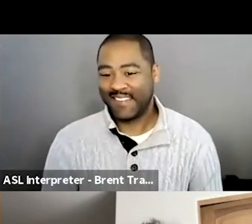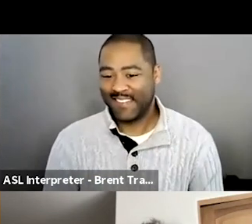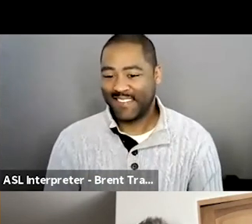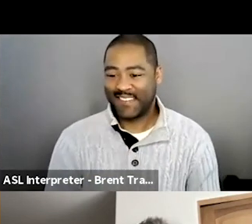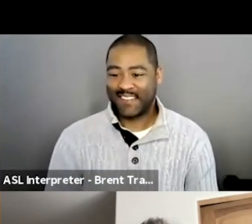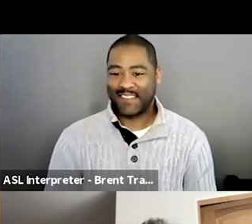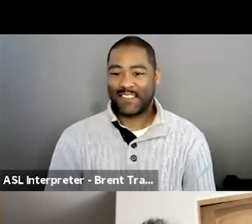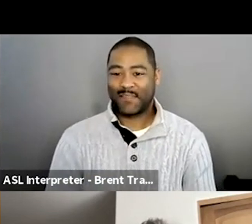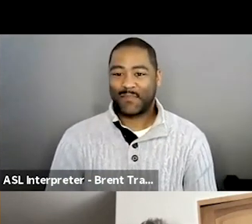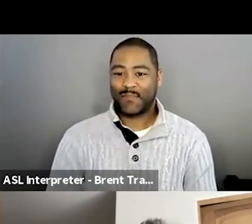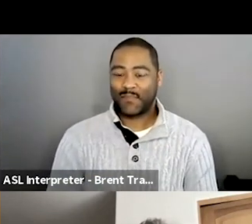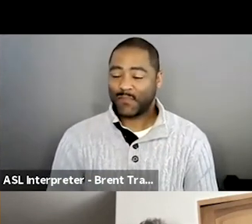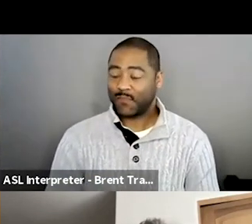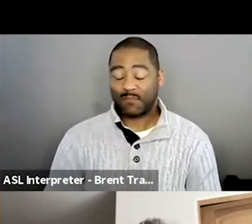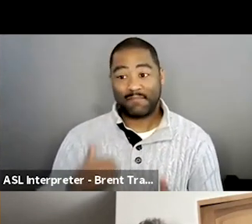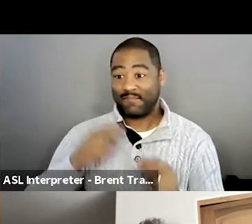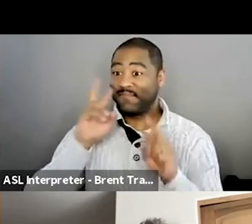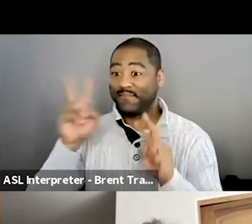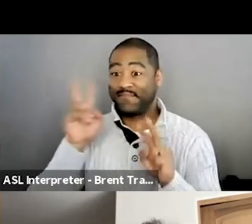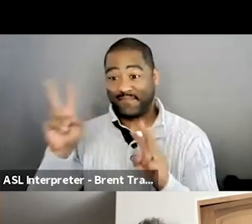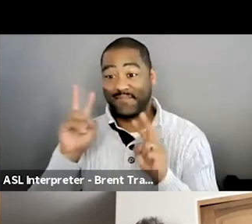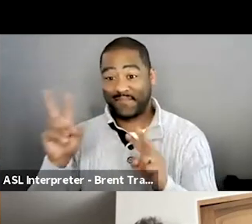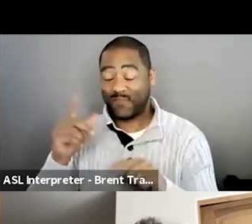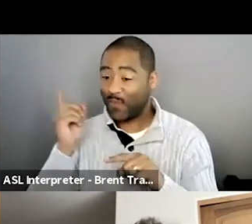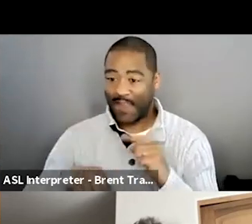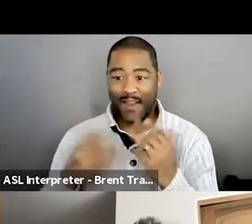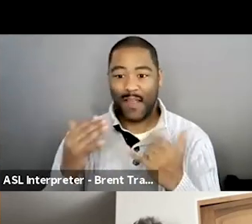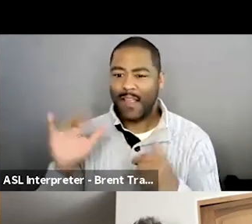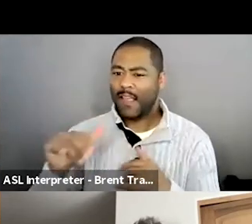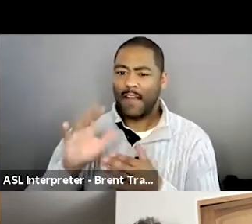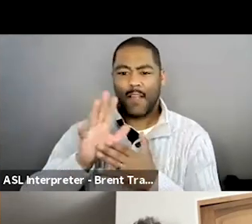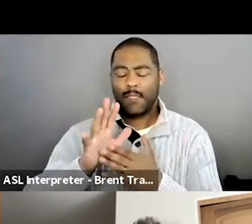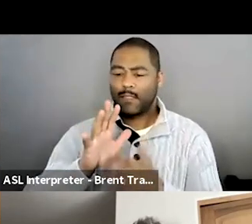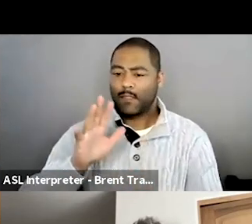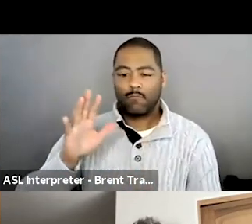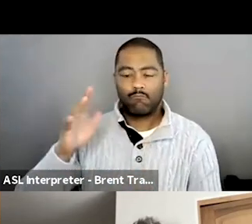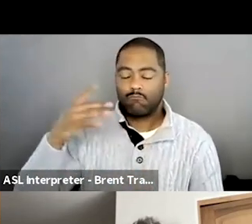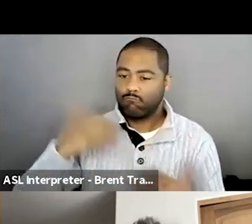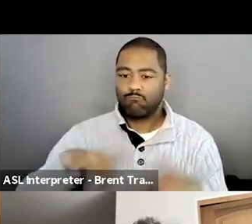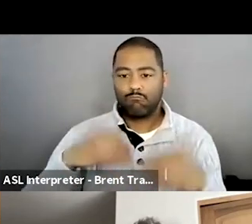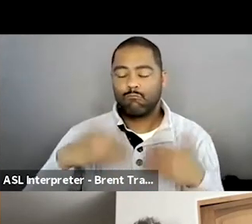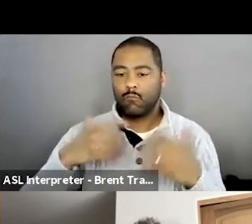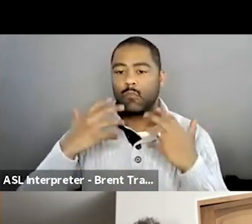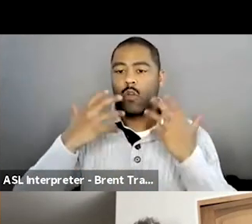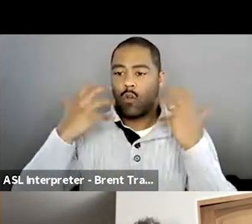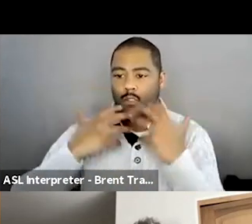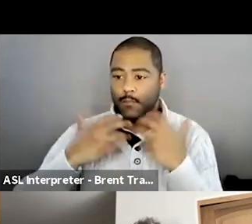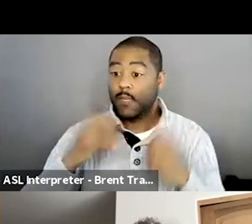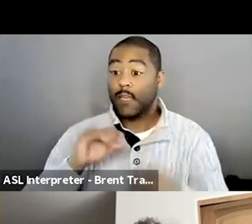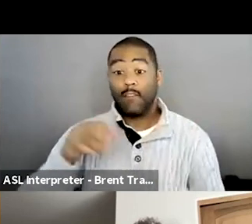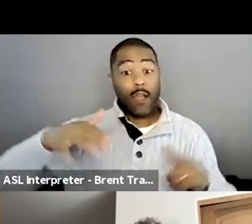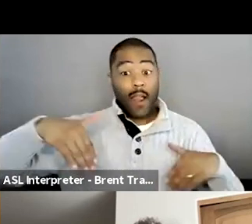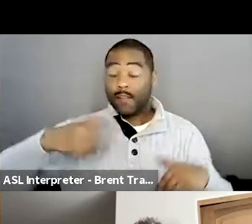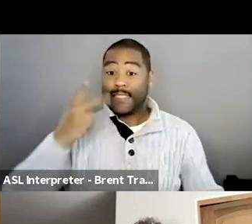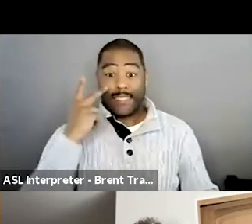Well, we, we can't wait either way, but this film is absolutely brilliant. If you haven't seen it, please watch it at Reel